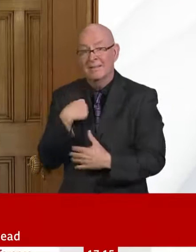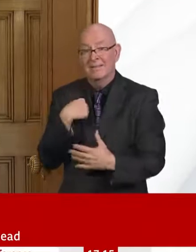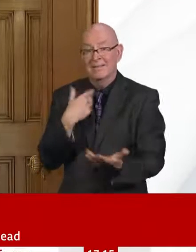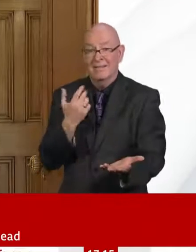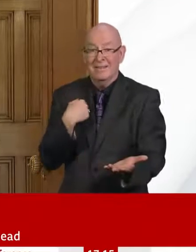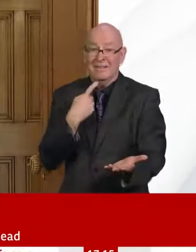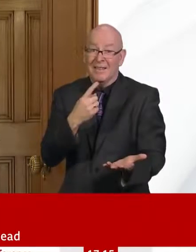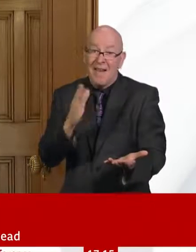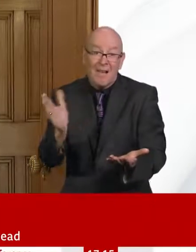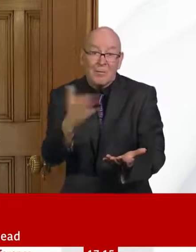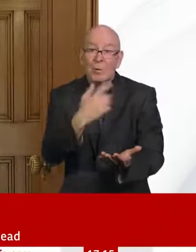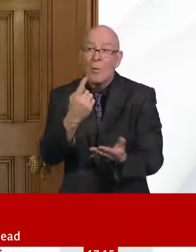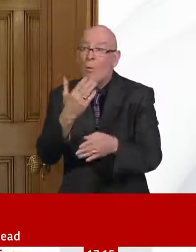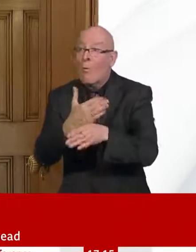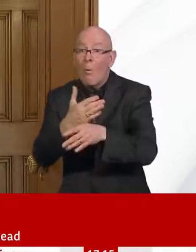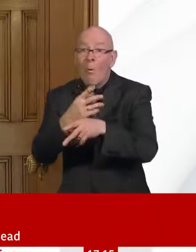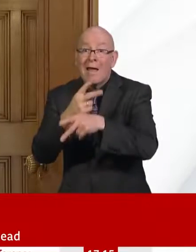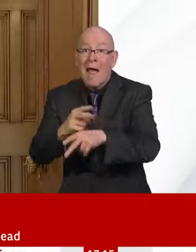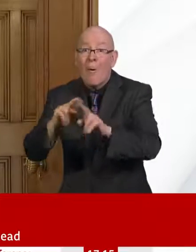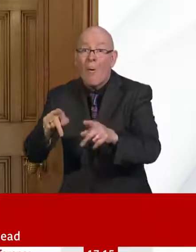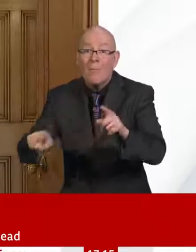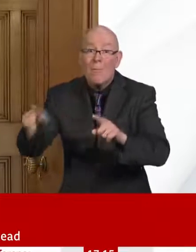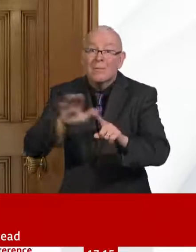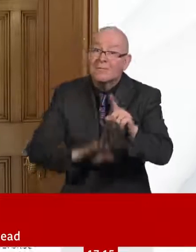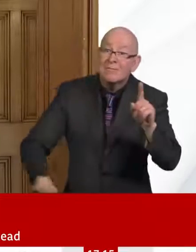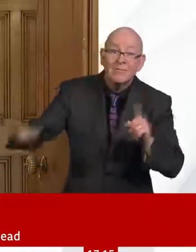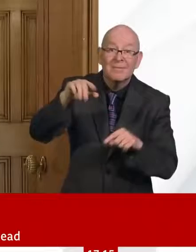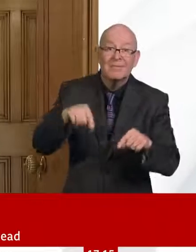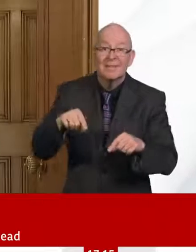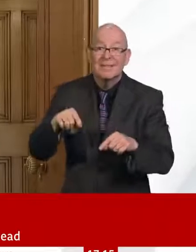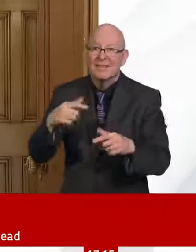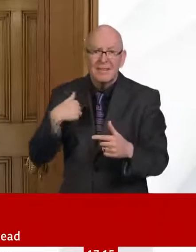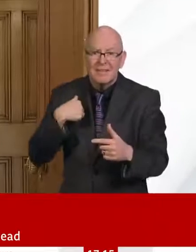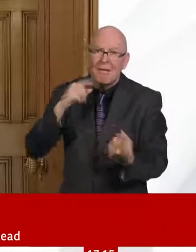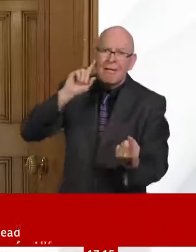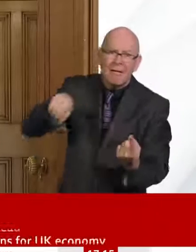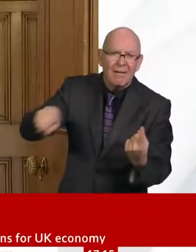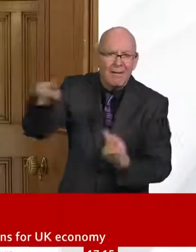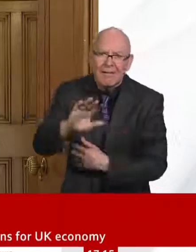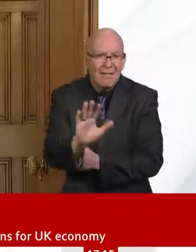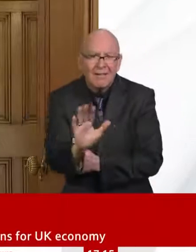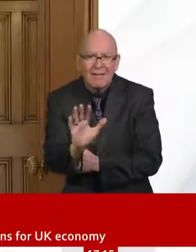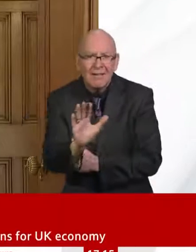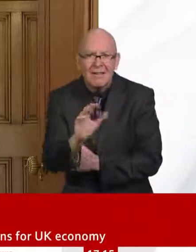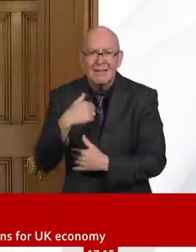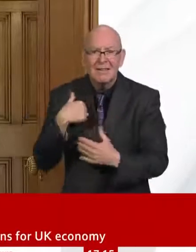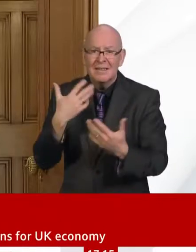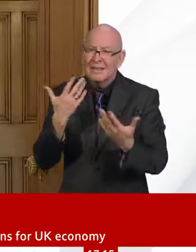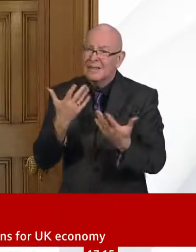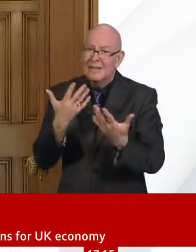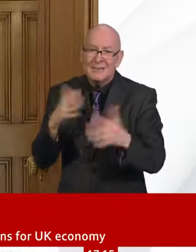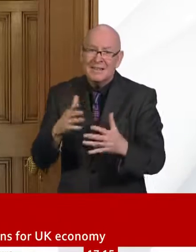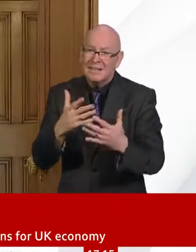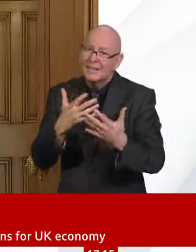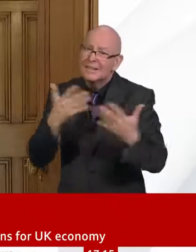they're doing, which is extraordinary. And, you know, when we clap every week, we're clapping for people everywhere who are caring. In terms of the data, there's absolutely